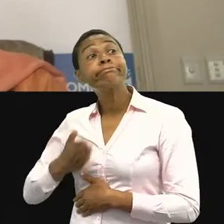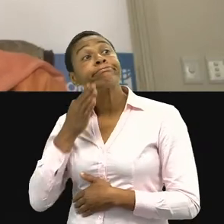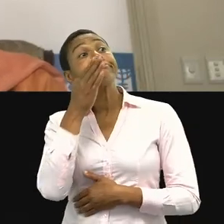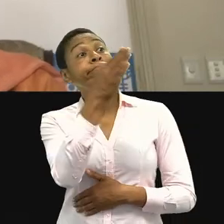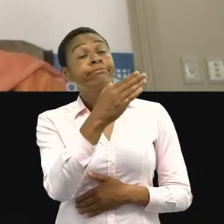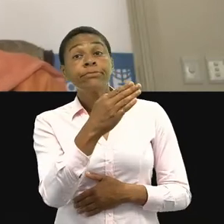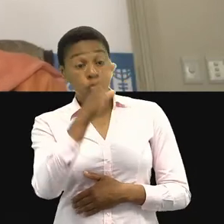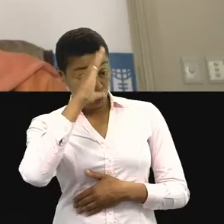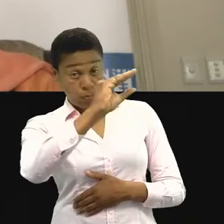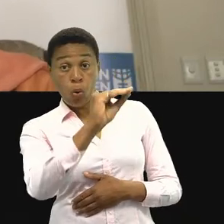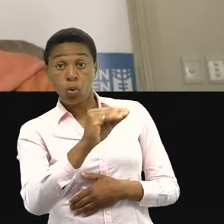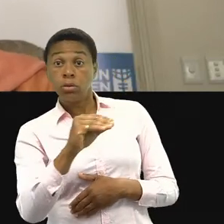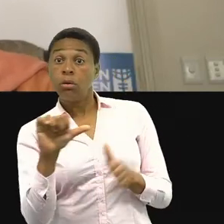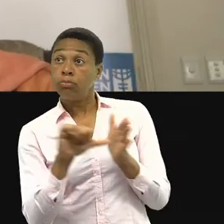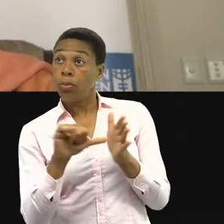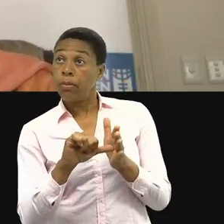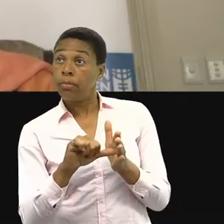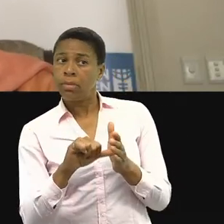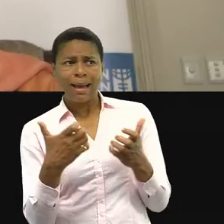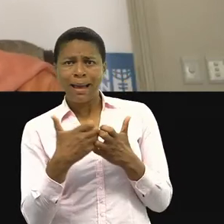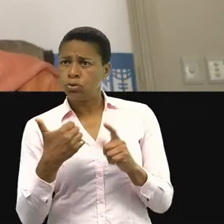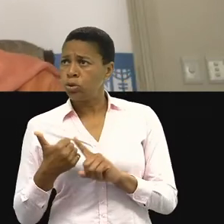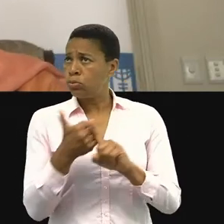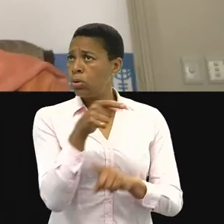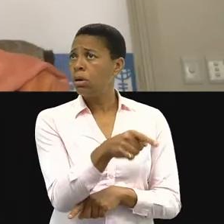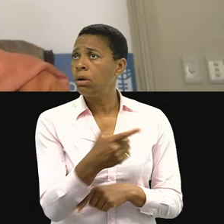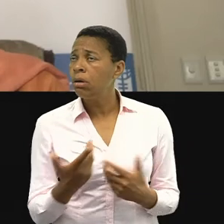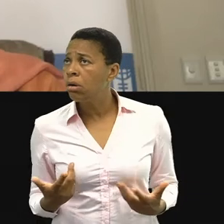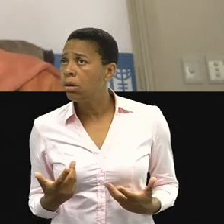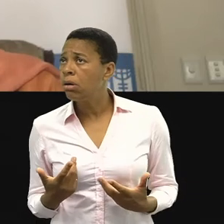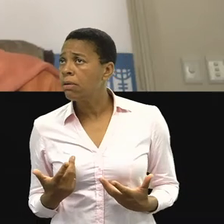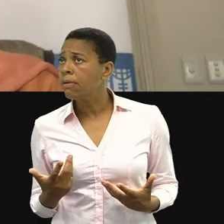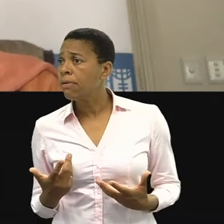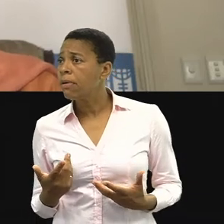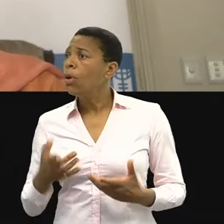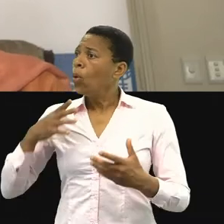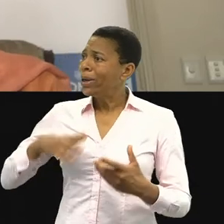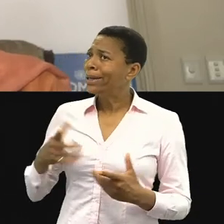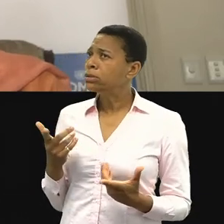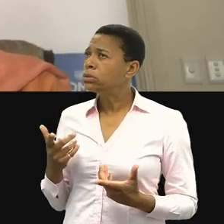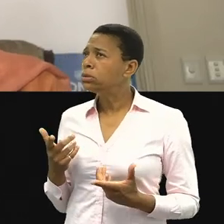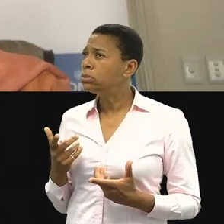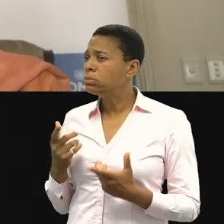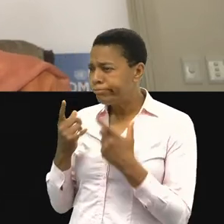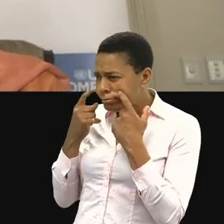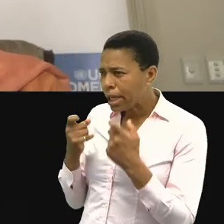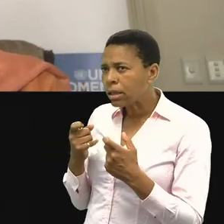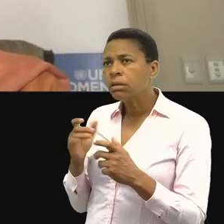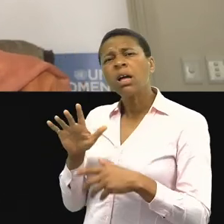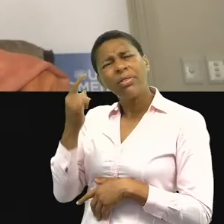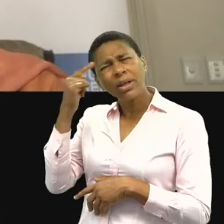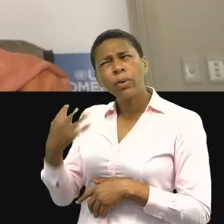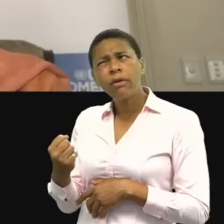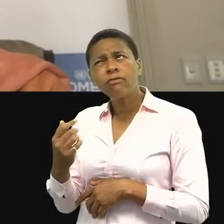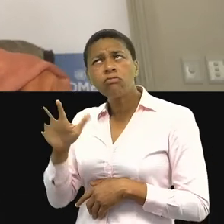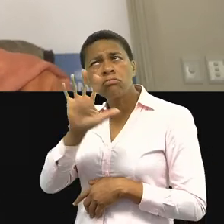also have to look at what is happening in those countries. And this is like more than 100 countries, 128 countries